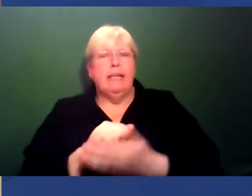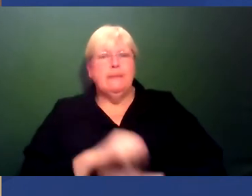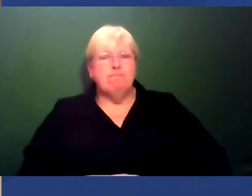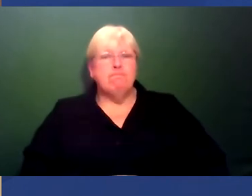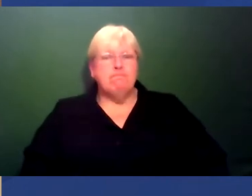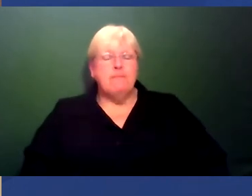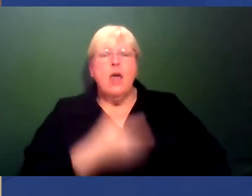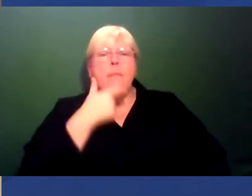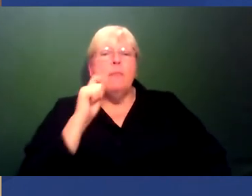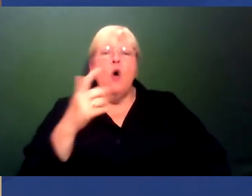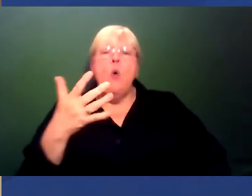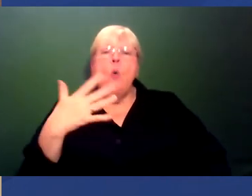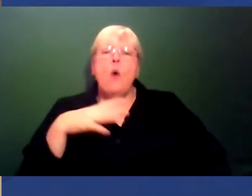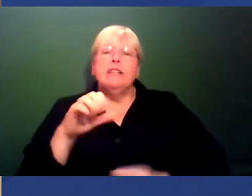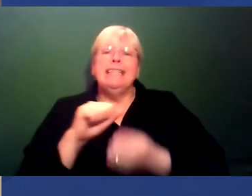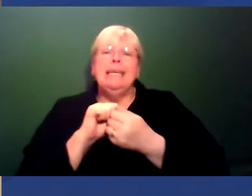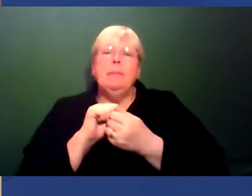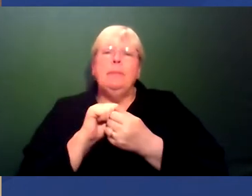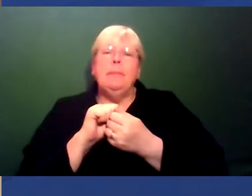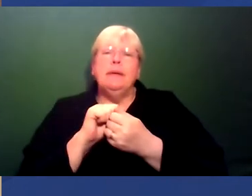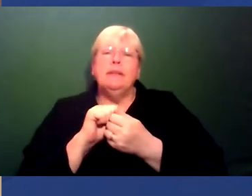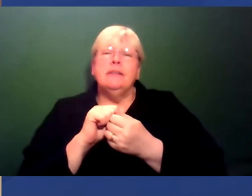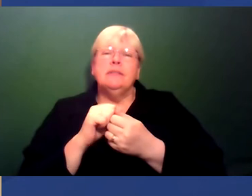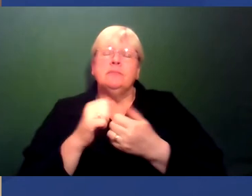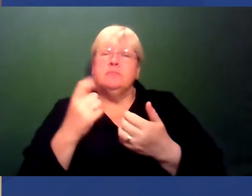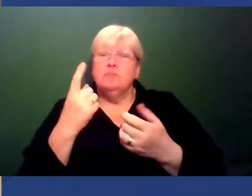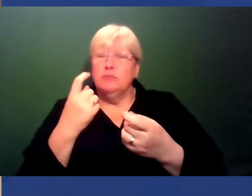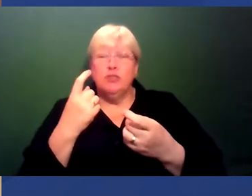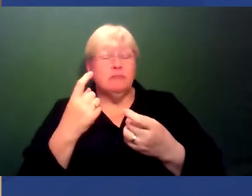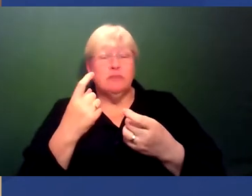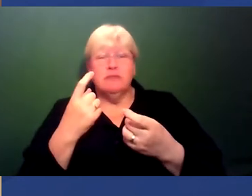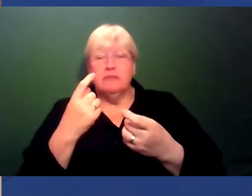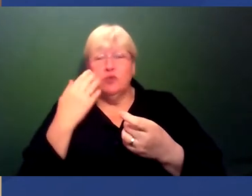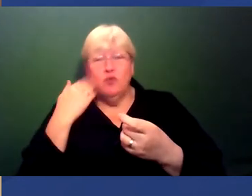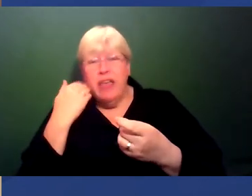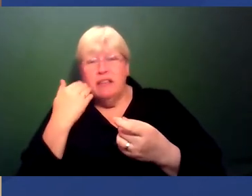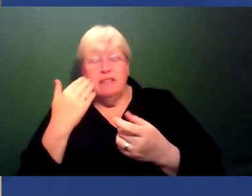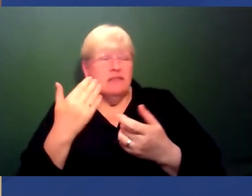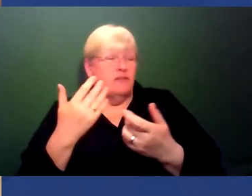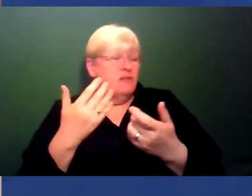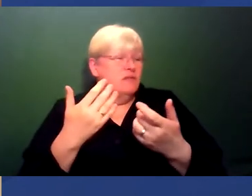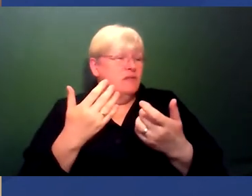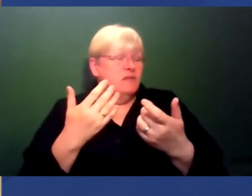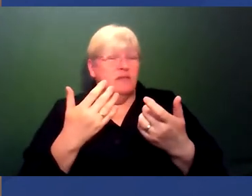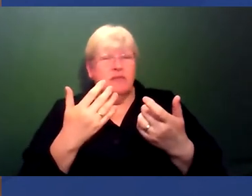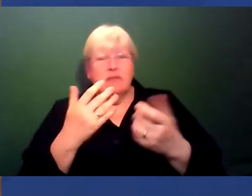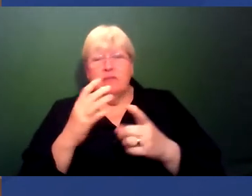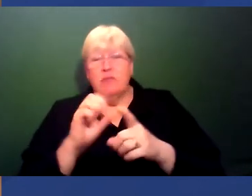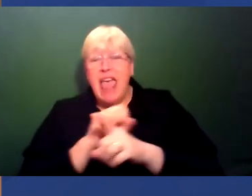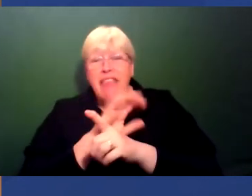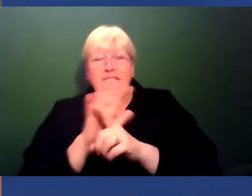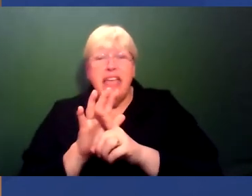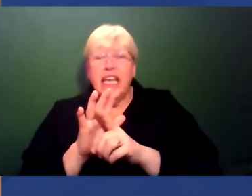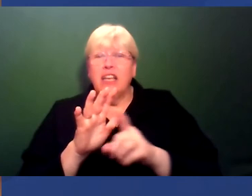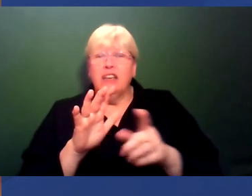I mean, people, and whether they draw the line at race or whether they draw the line at ethnicity or, you know, let's think about